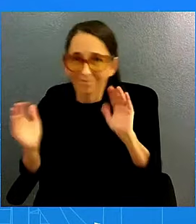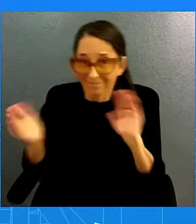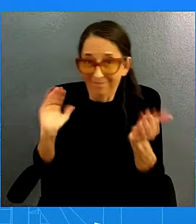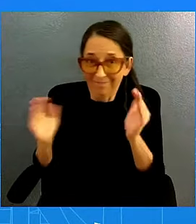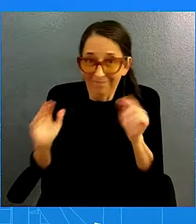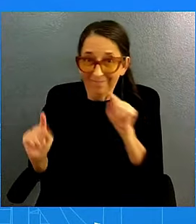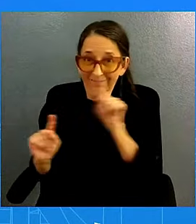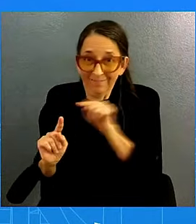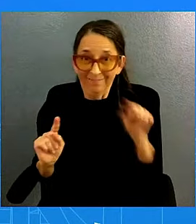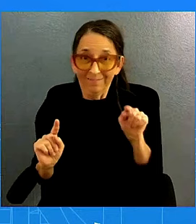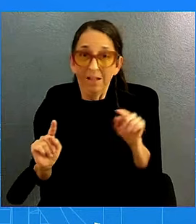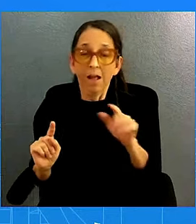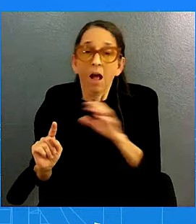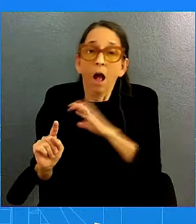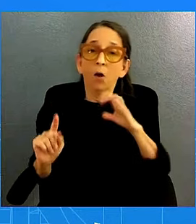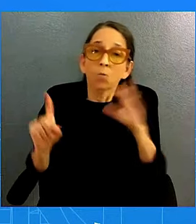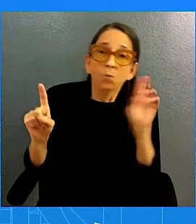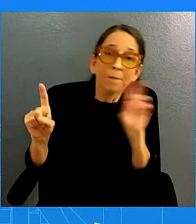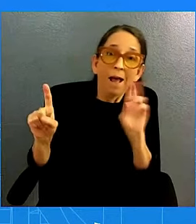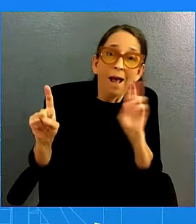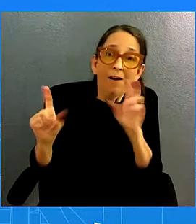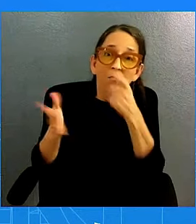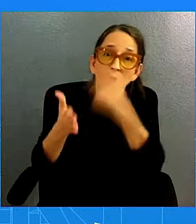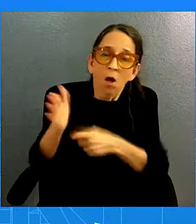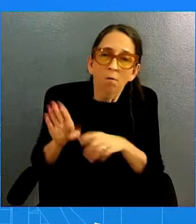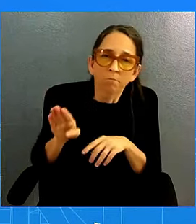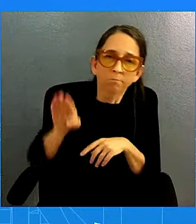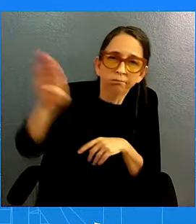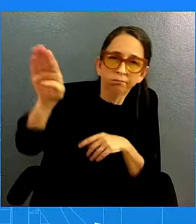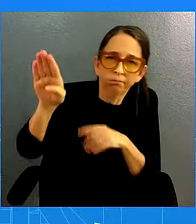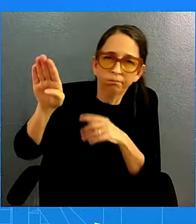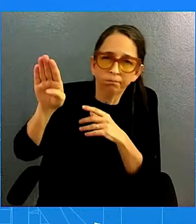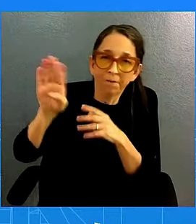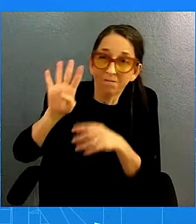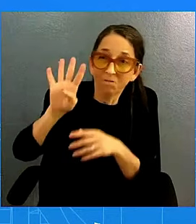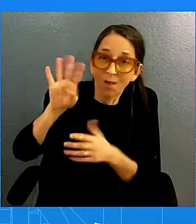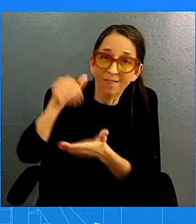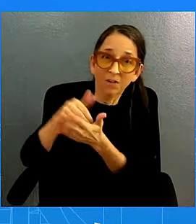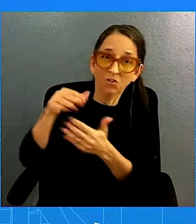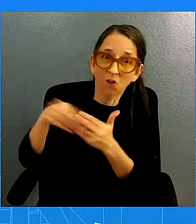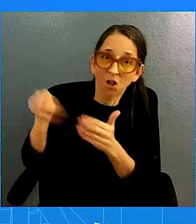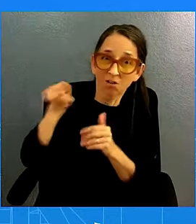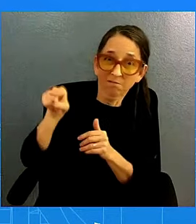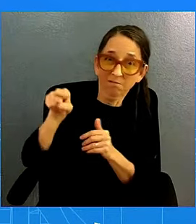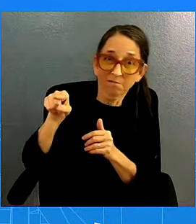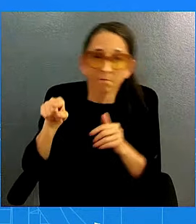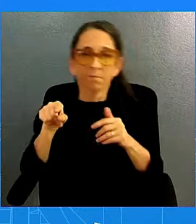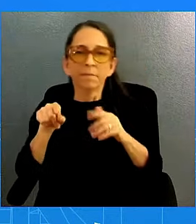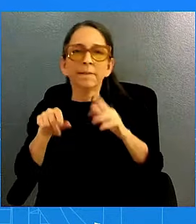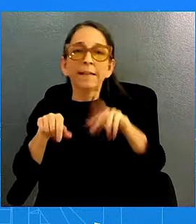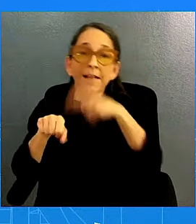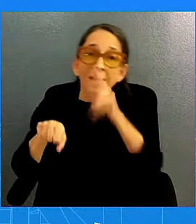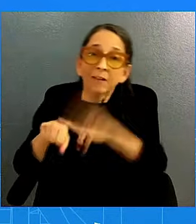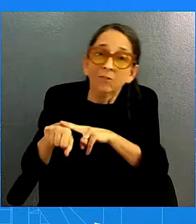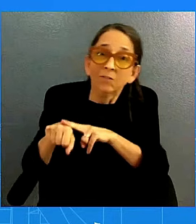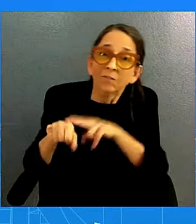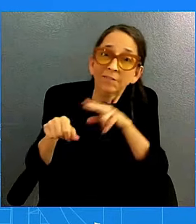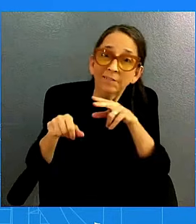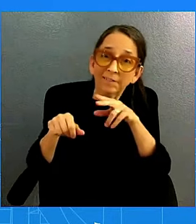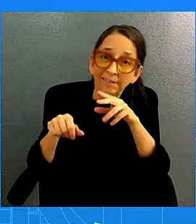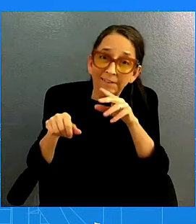costs by nearly $4,000 for middle-class families with a national sales tax while blowing up the debt,